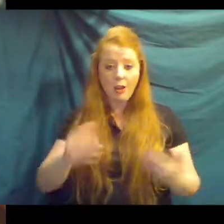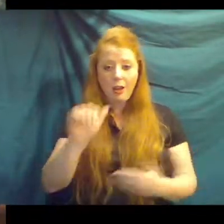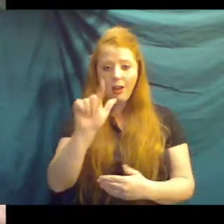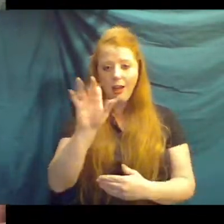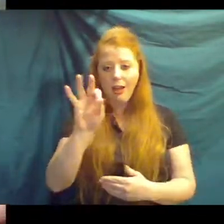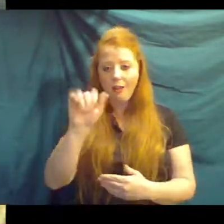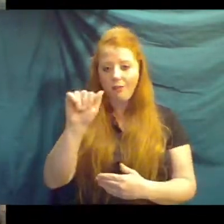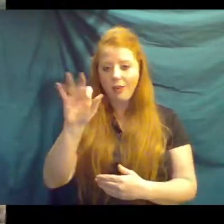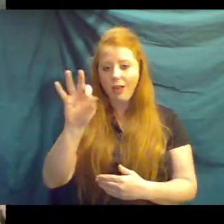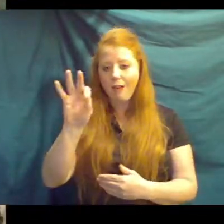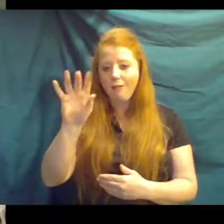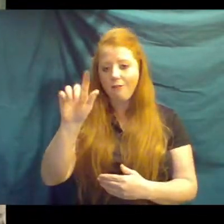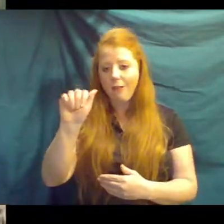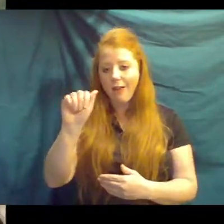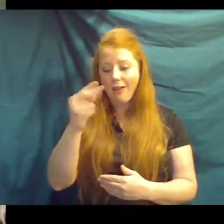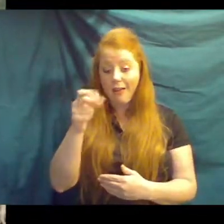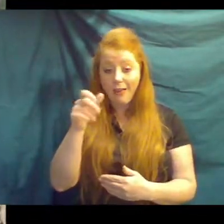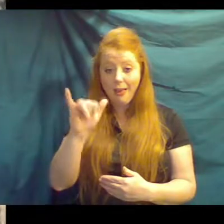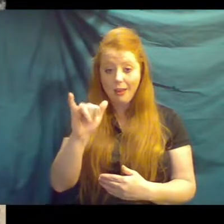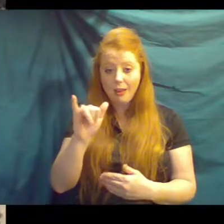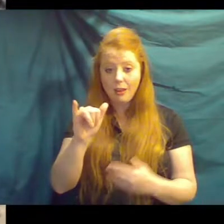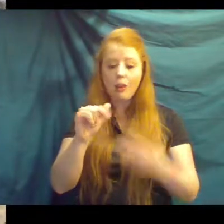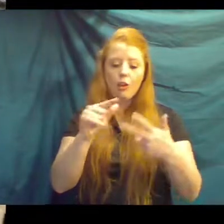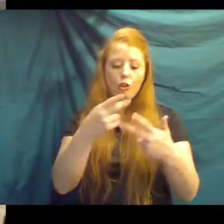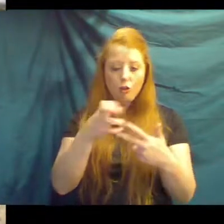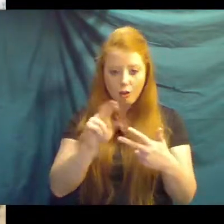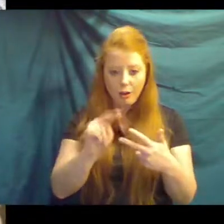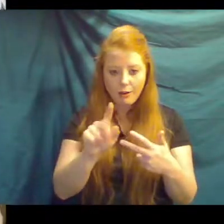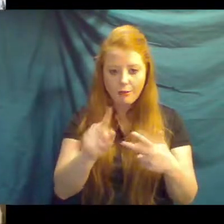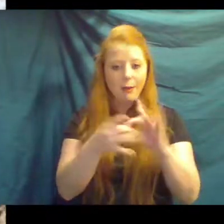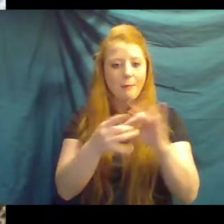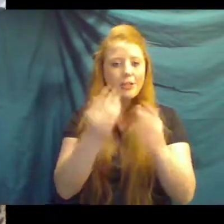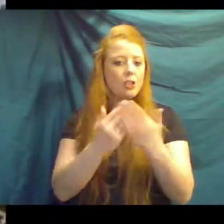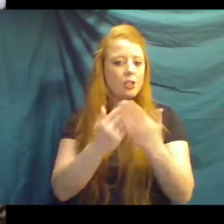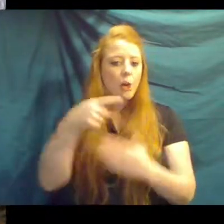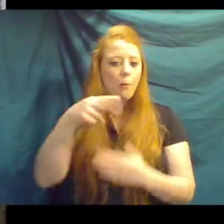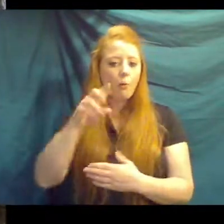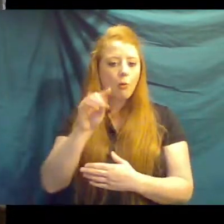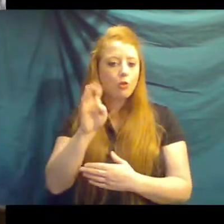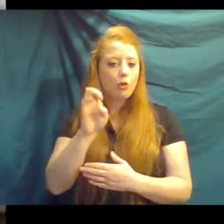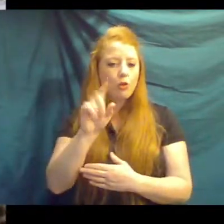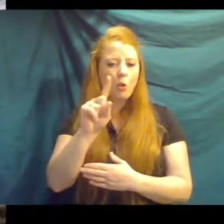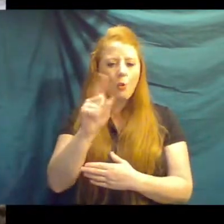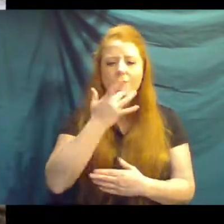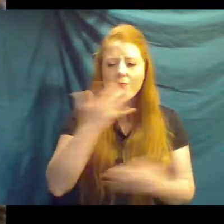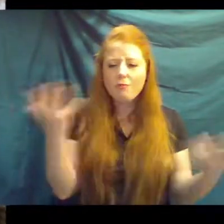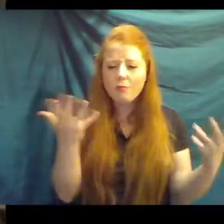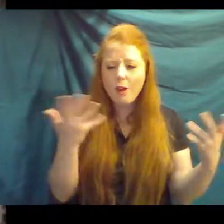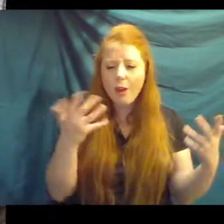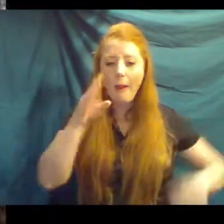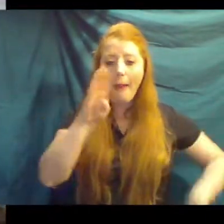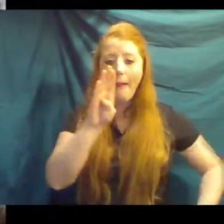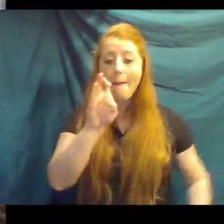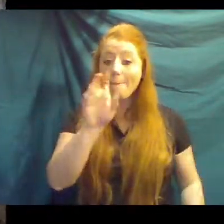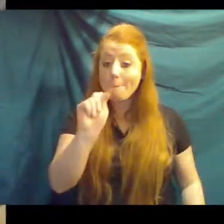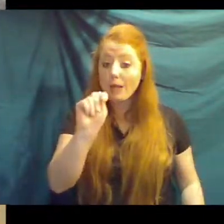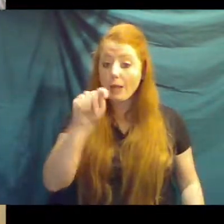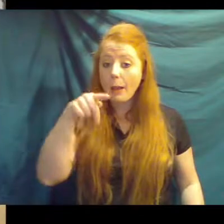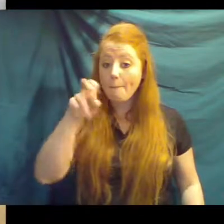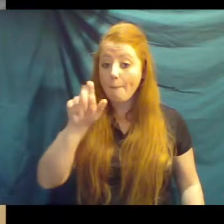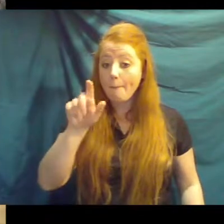herbivore grain. And Amanda mentioned some produce. And one of their favorites is actually beet pulp also,